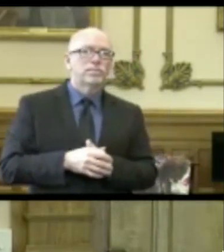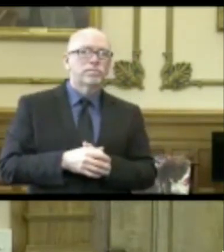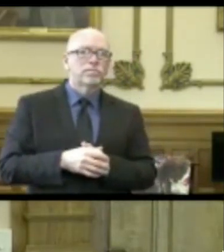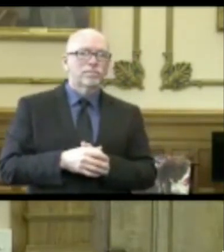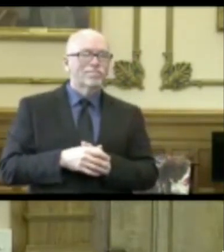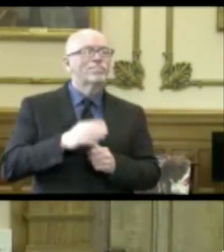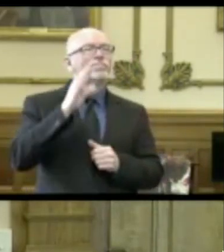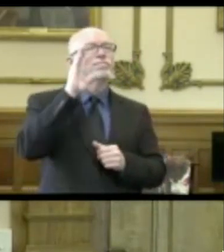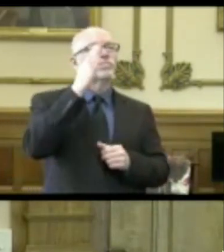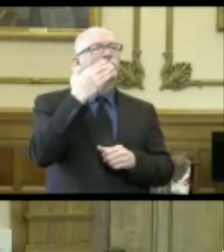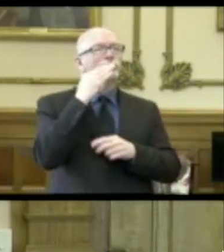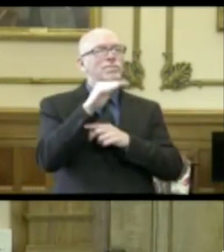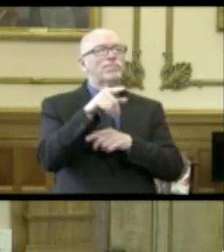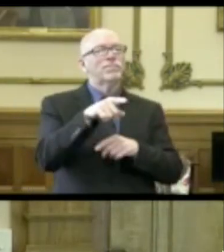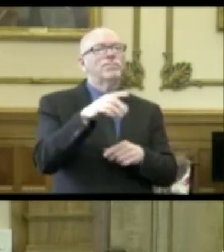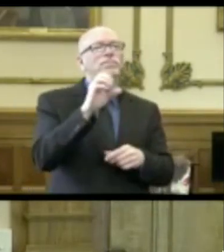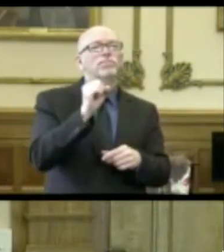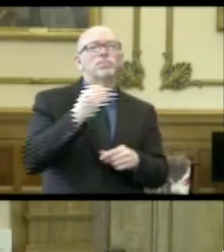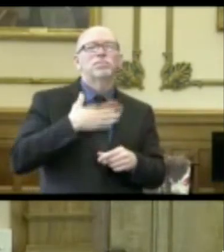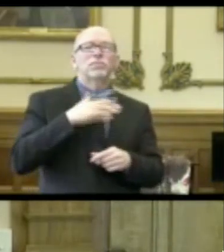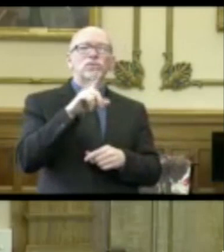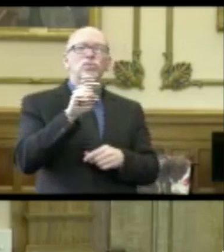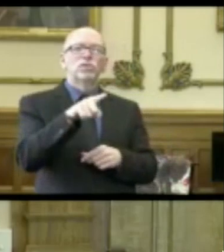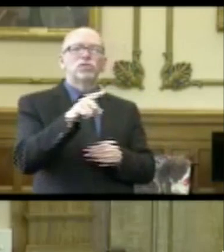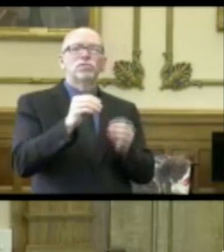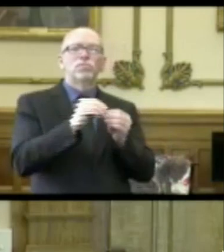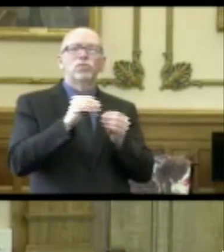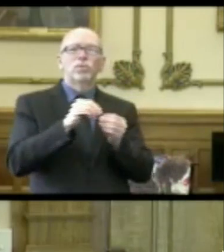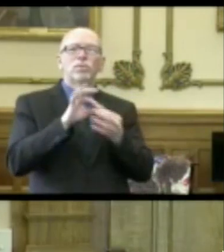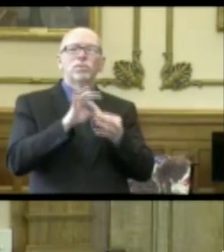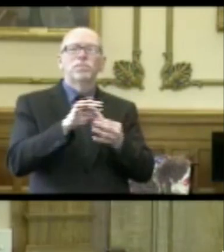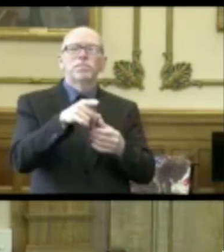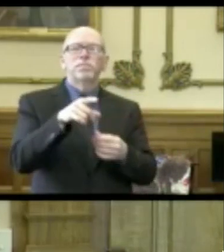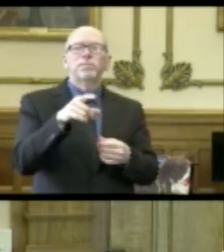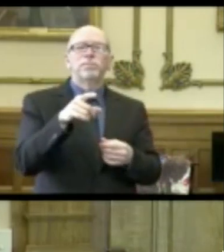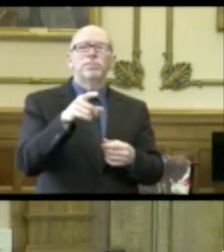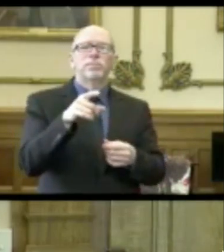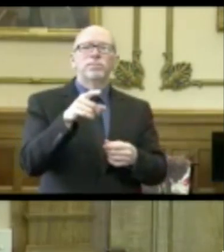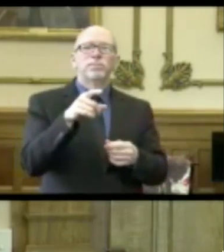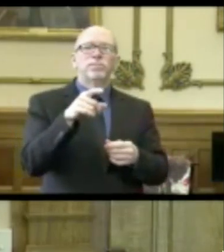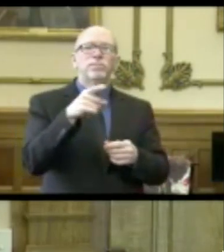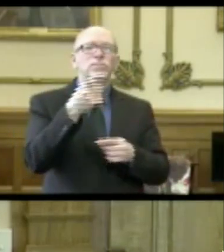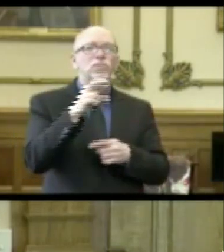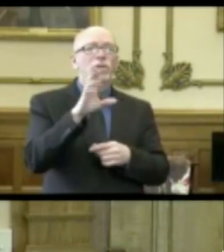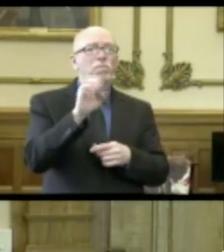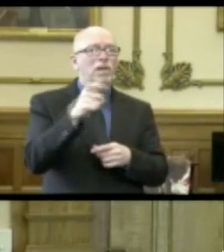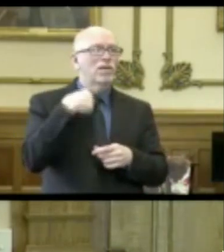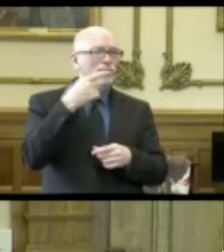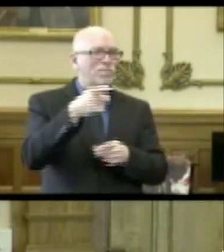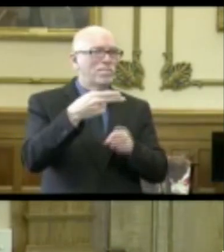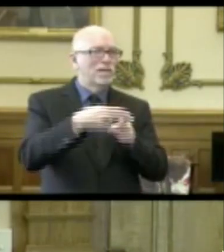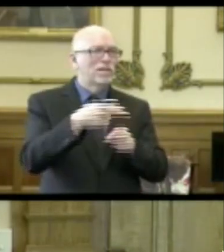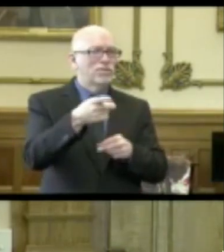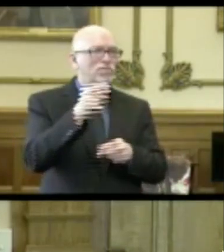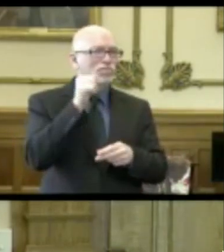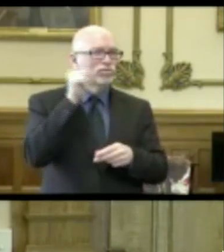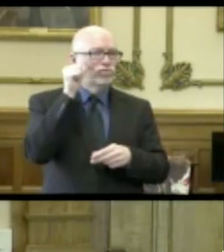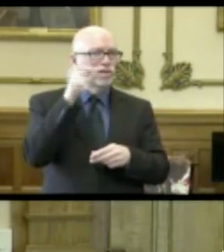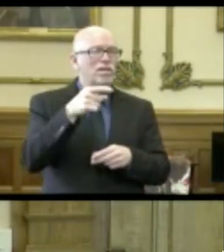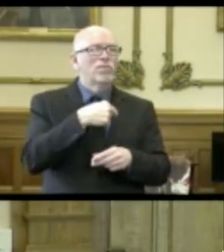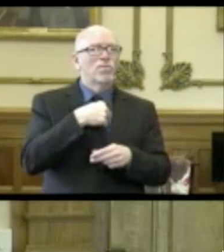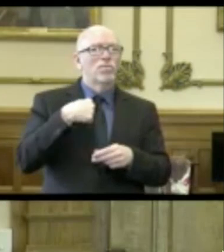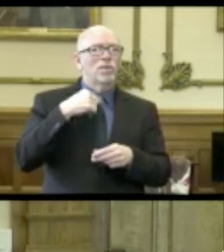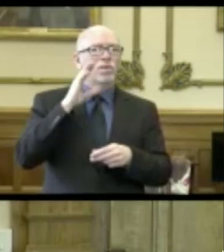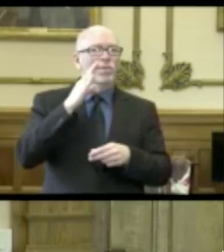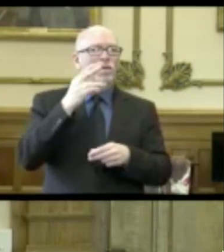Hi, good afternoon. So my question was more so, looking back, Dr. Box, I know you mentioned yesterday that we were